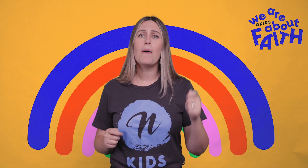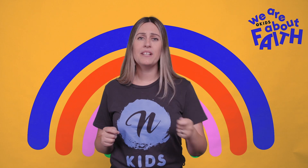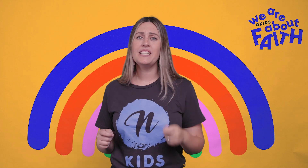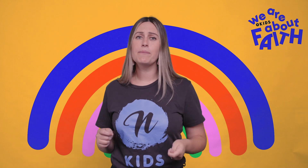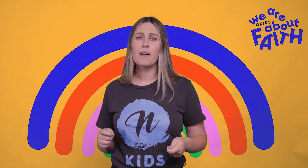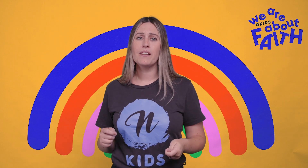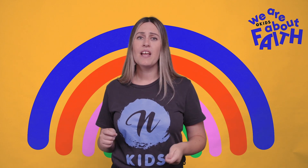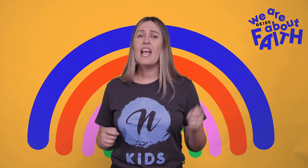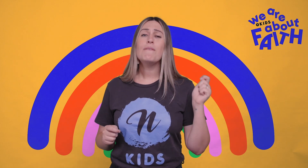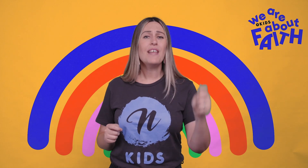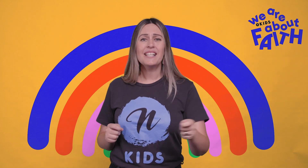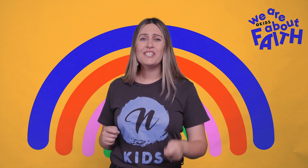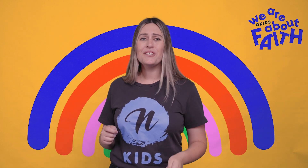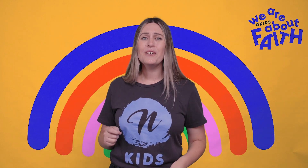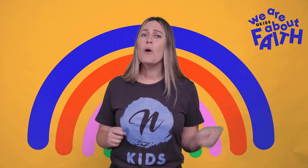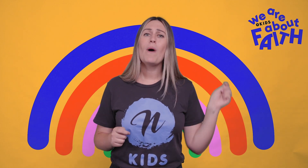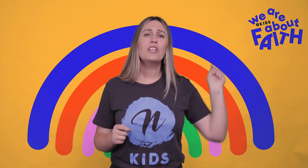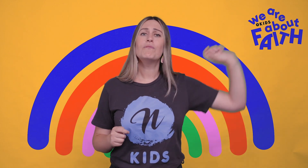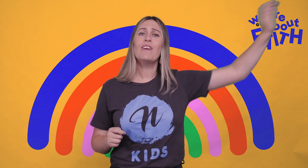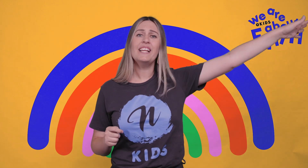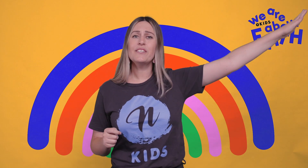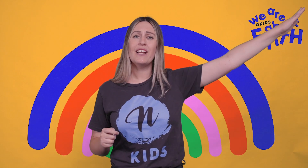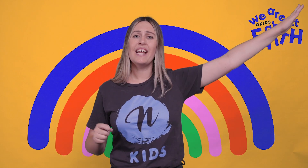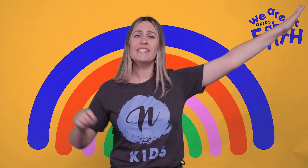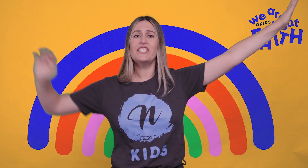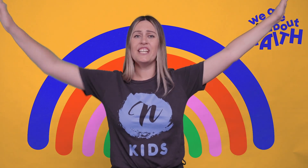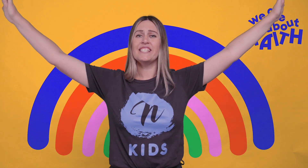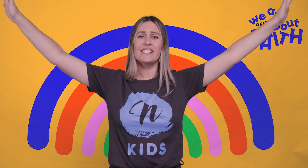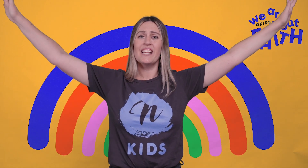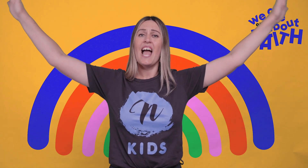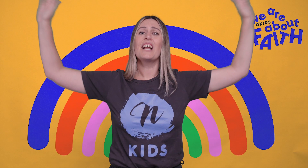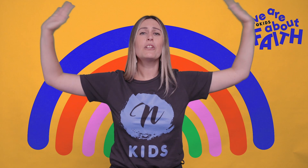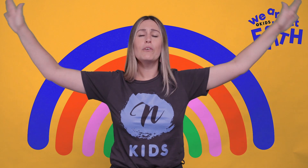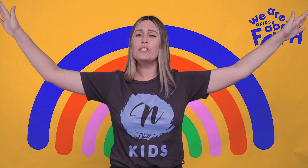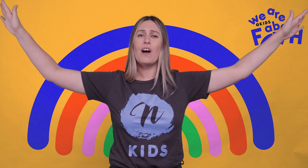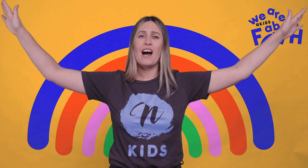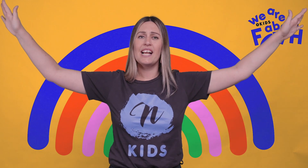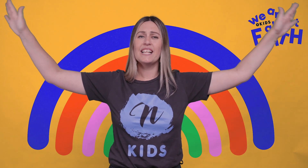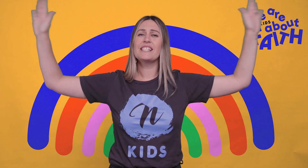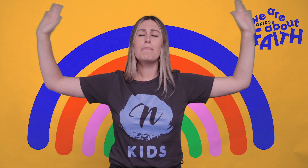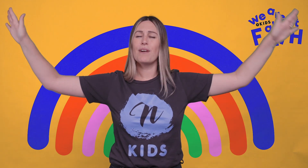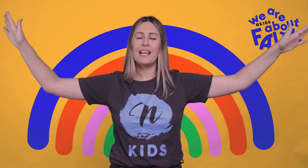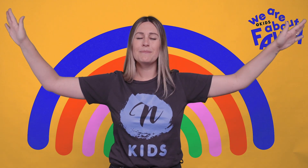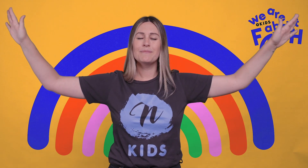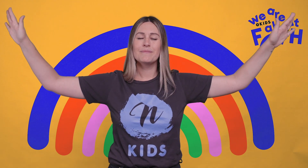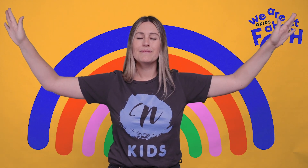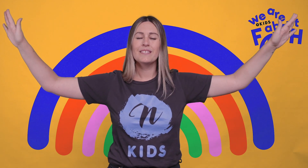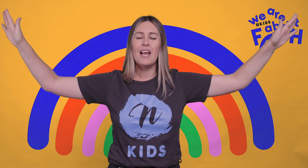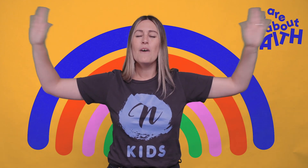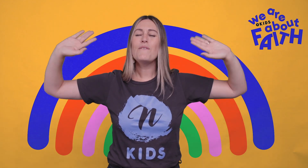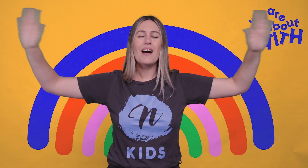life upon His word. If that's you, why don't you raise your hands to Jesus and close your eyes as I pray.